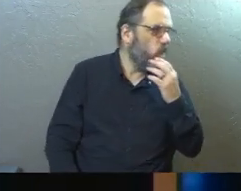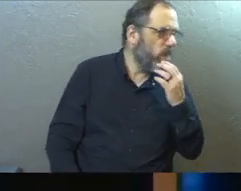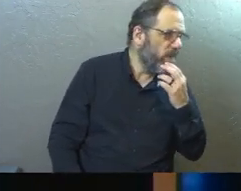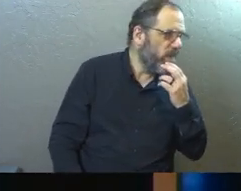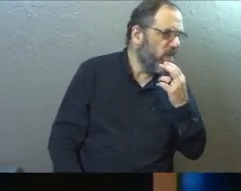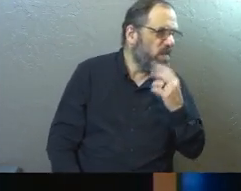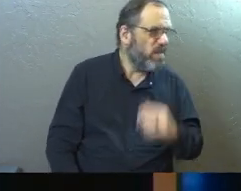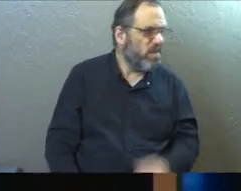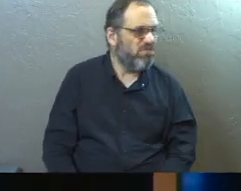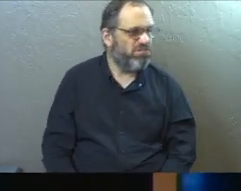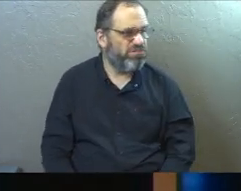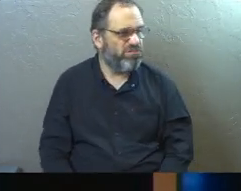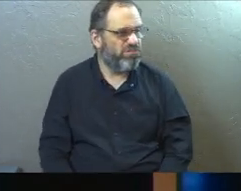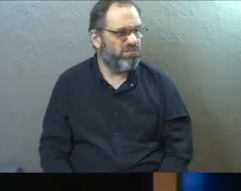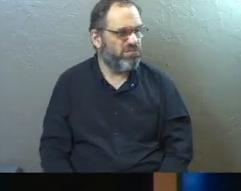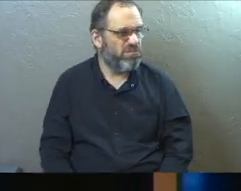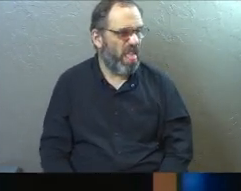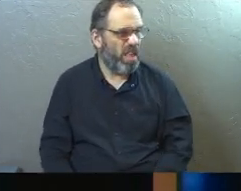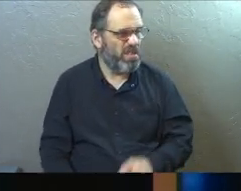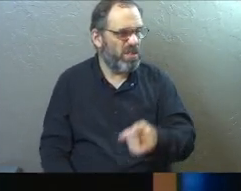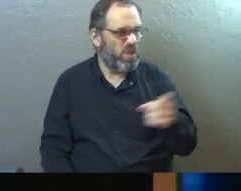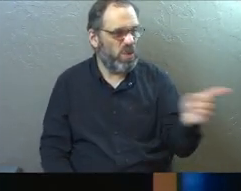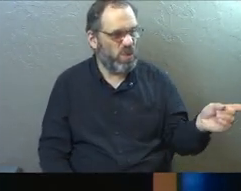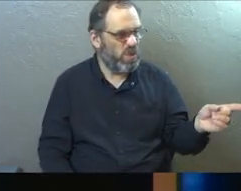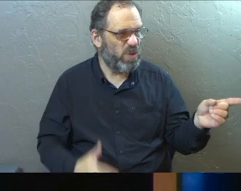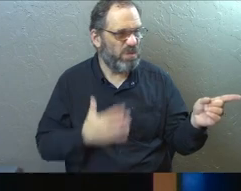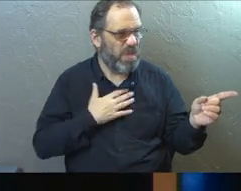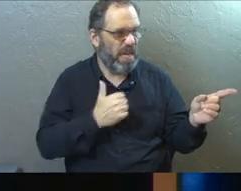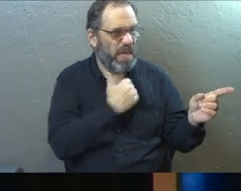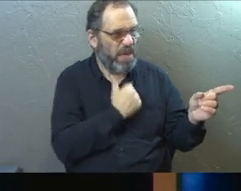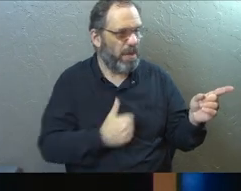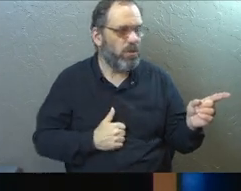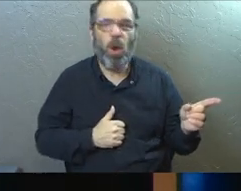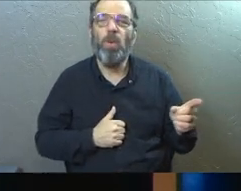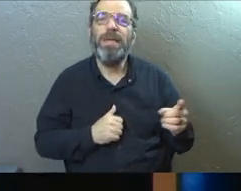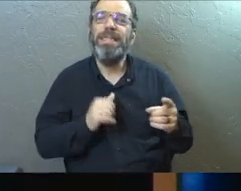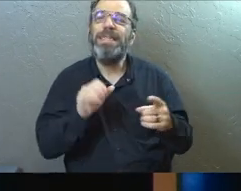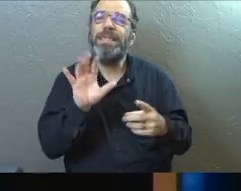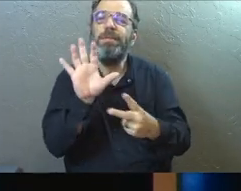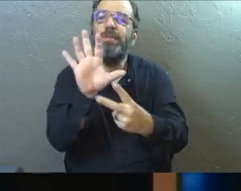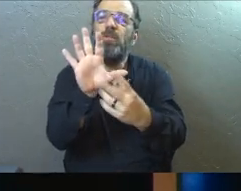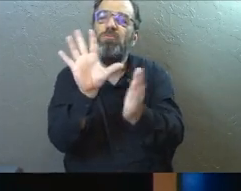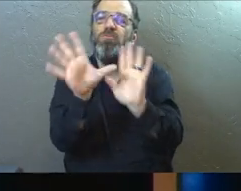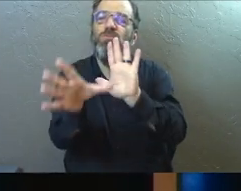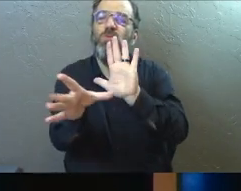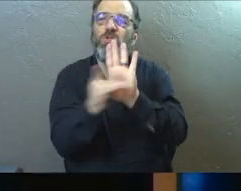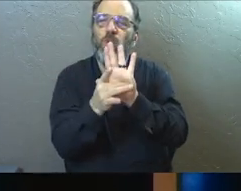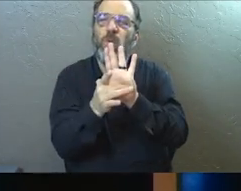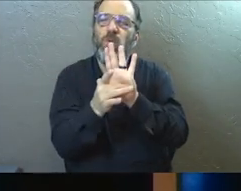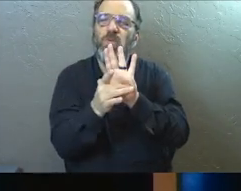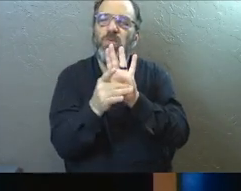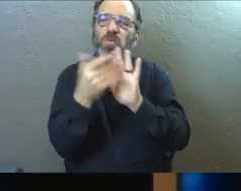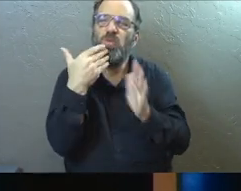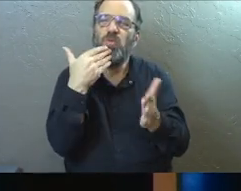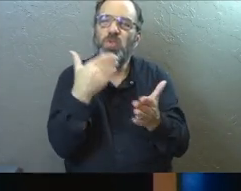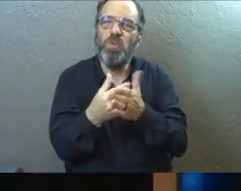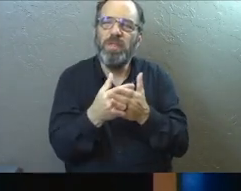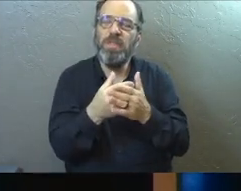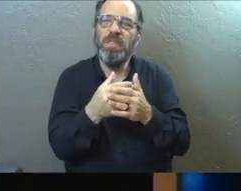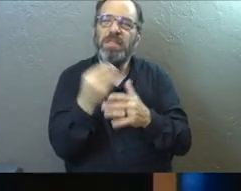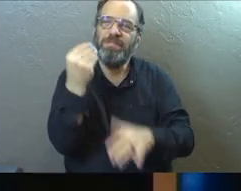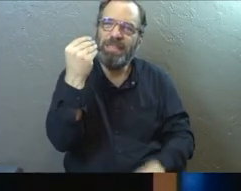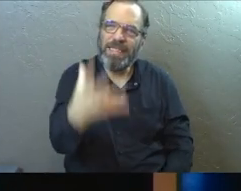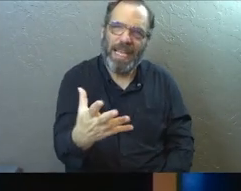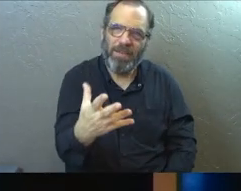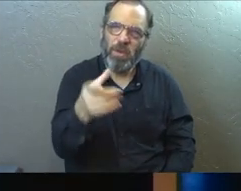like, oh, I guess the only option is y'all. That's what he wants to do. He's chosen you. He loves you. He's pouring out his goodness, and he wants you